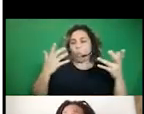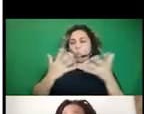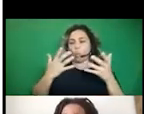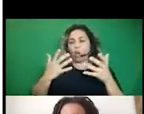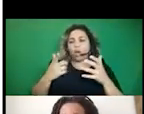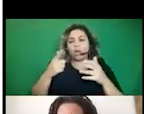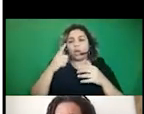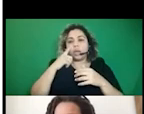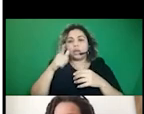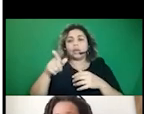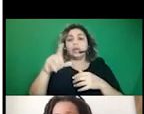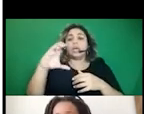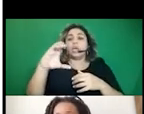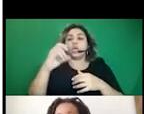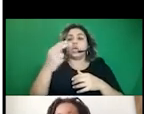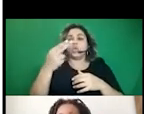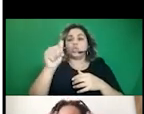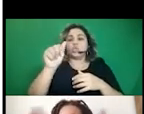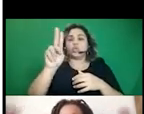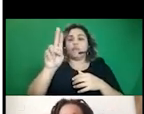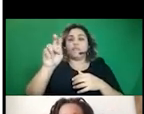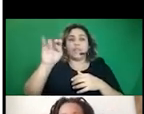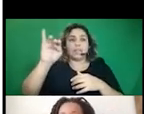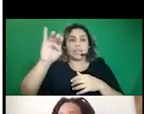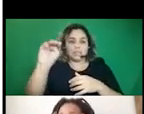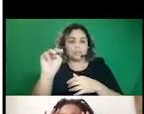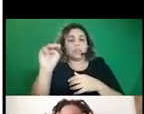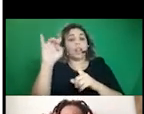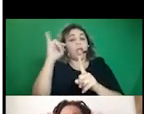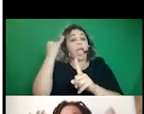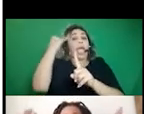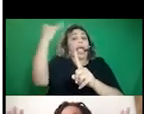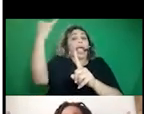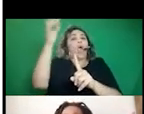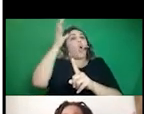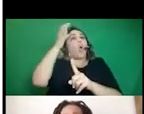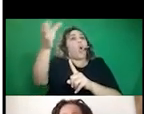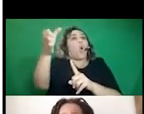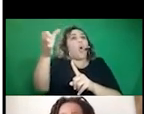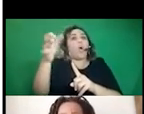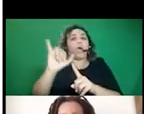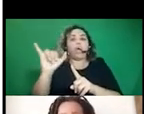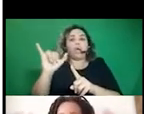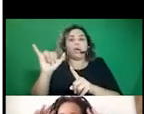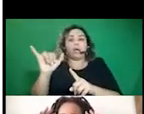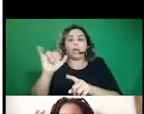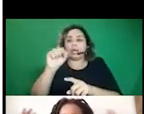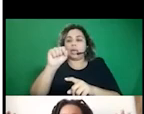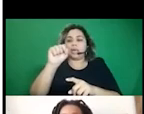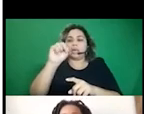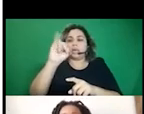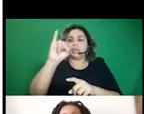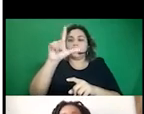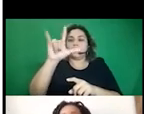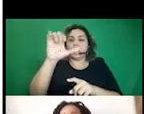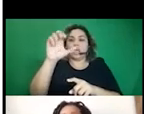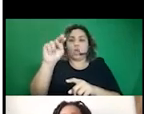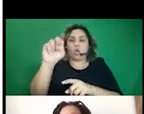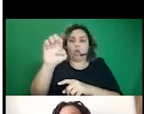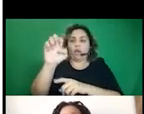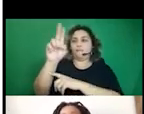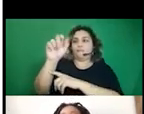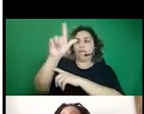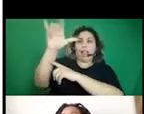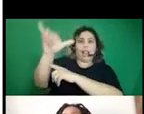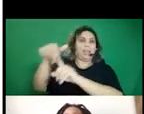tech chauvinism as an idea, the concept of Silicon Valley as an idea that like props up